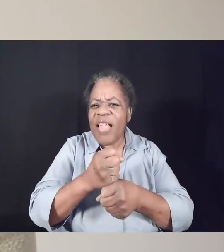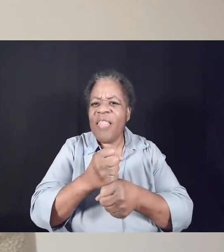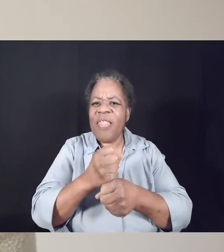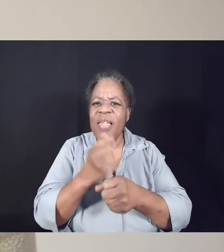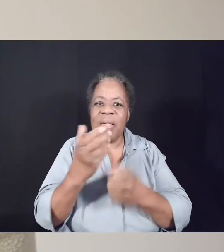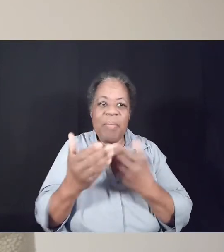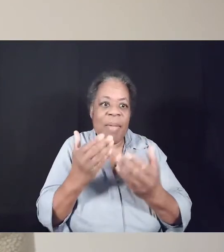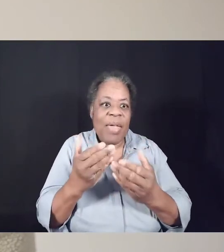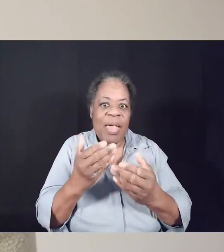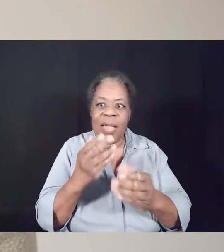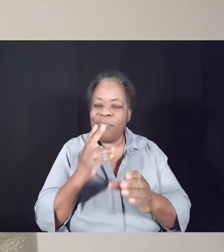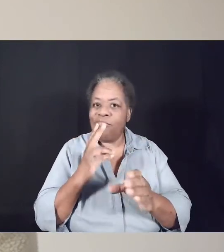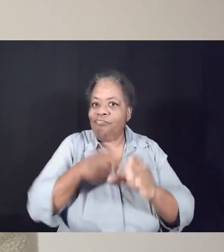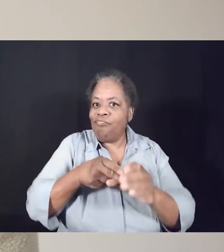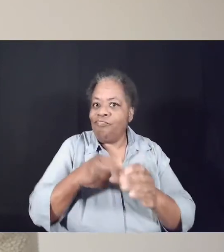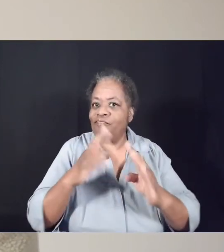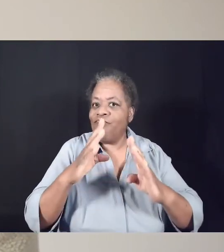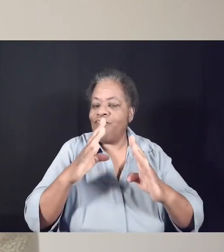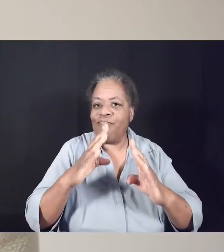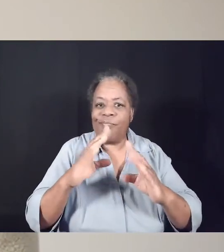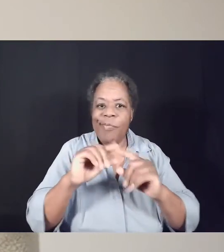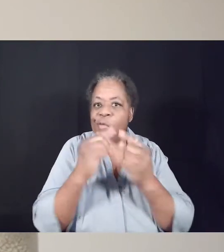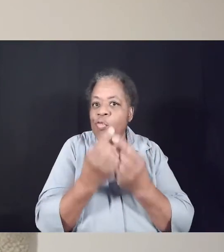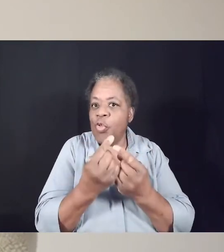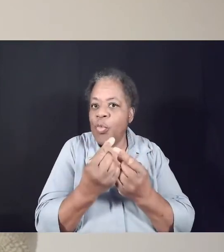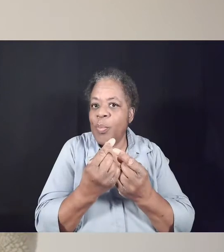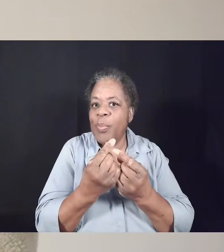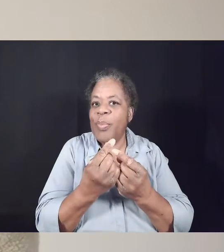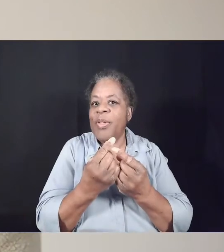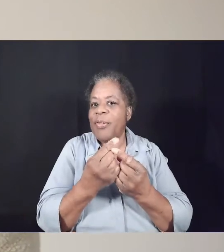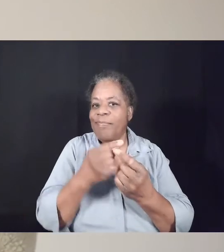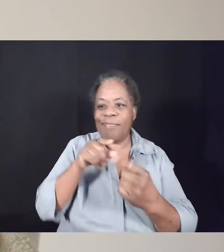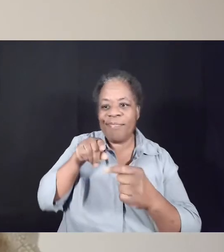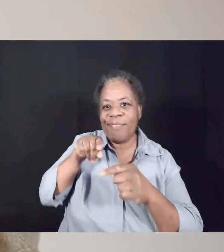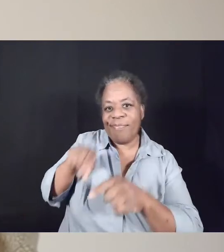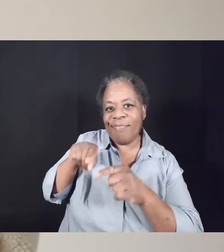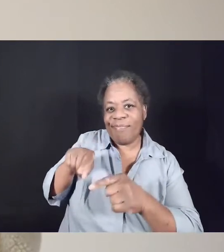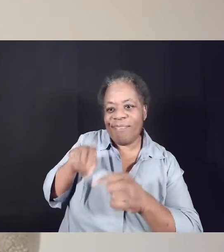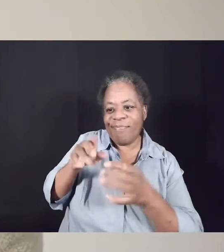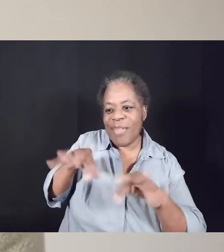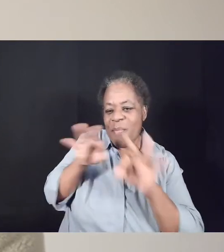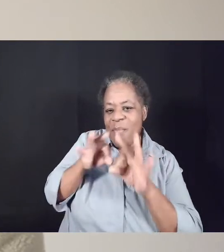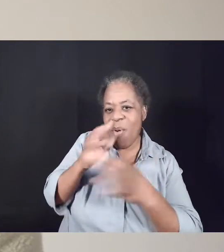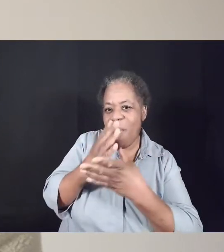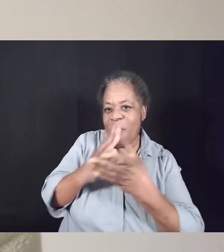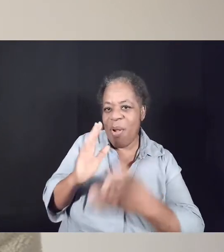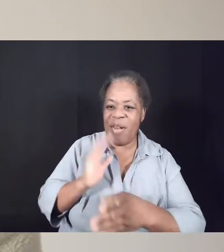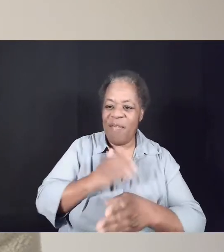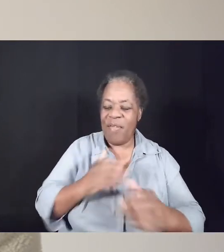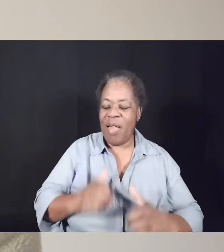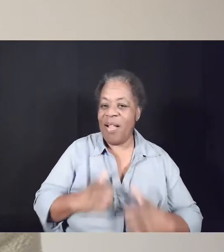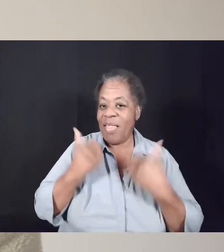the next right step for you. Groups are actually a central piece of how we live out our lives as disciples here at Grace.